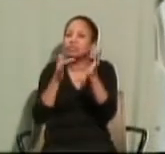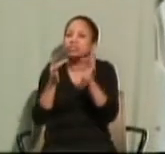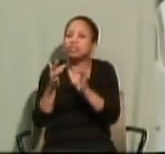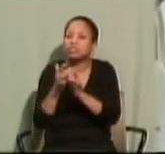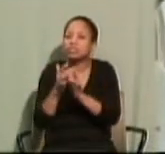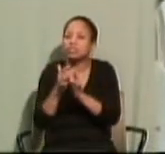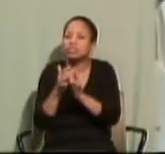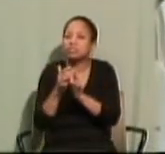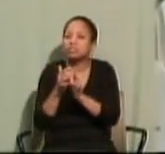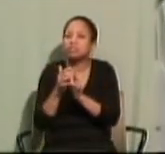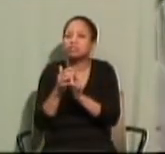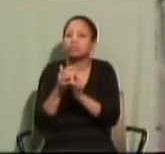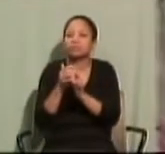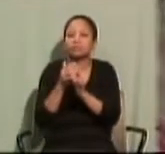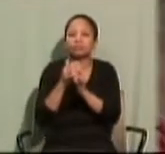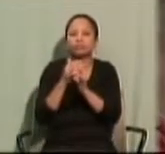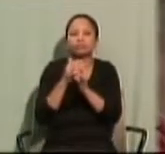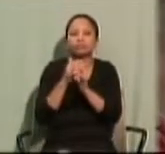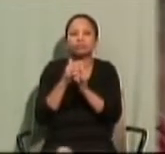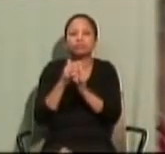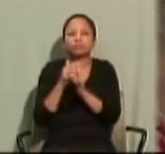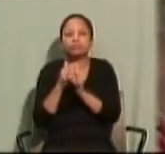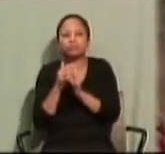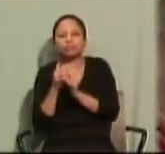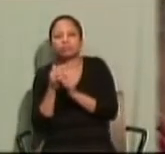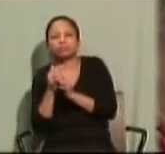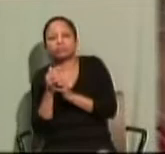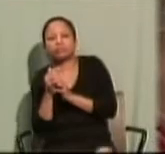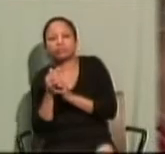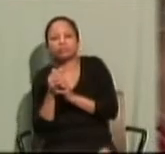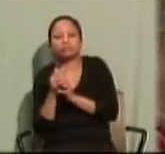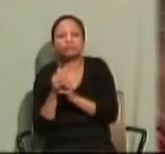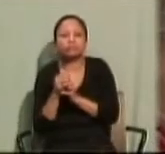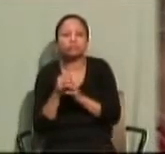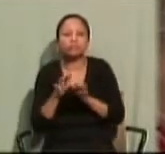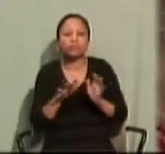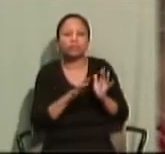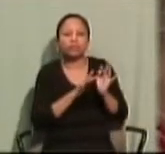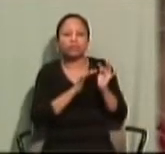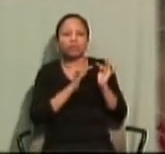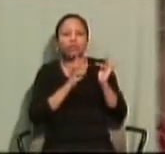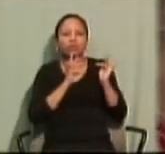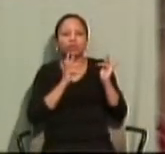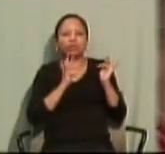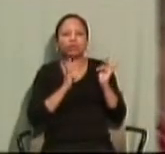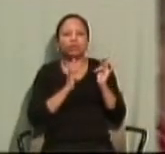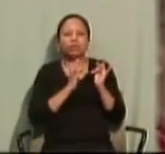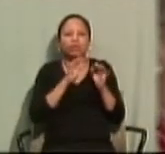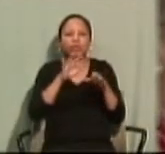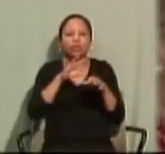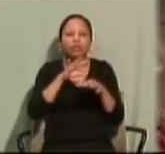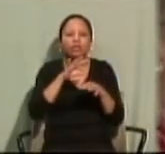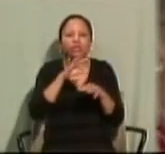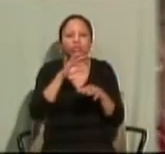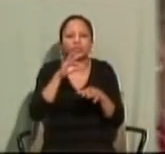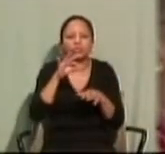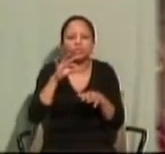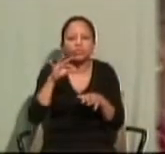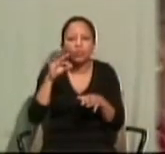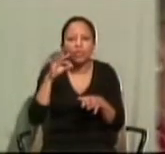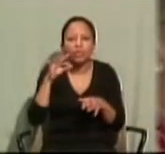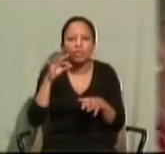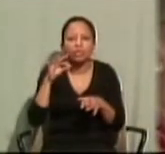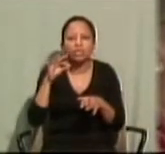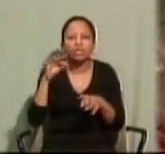we embrace Jesus with our whole heart and soul and we love everything and everybody in